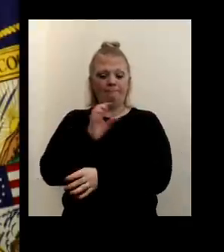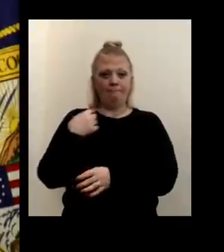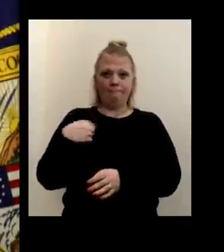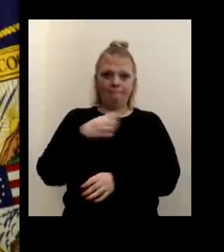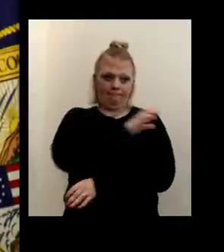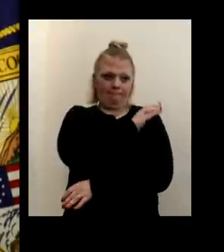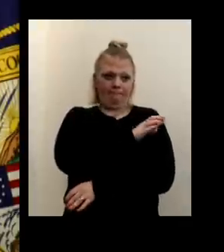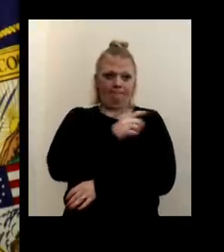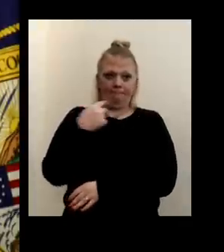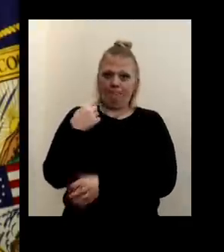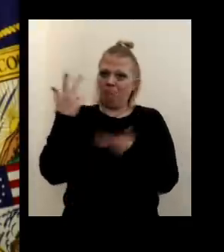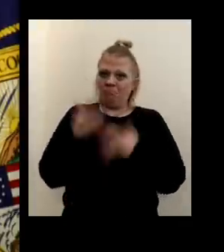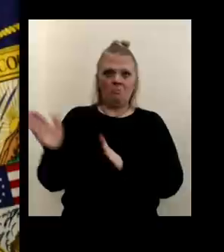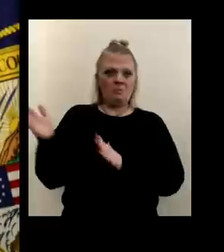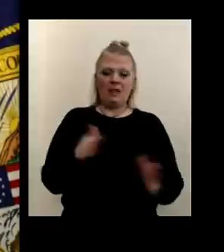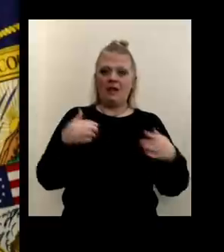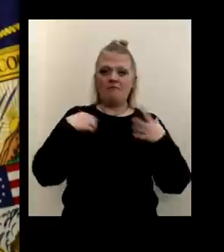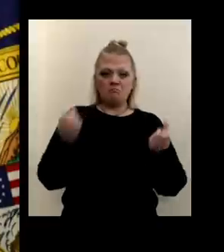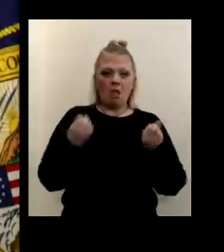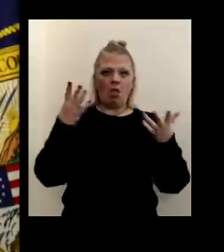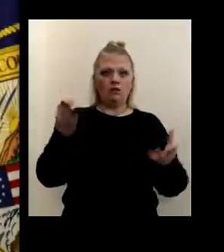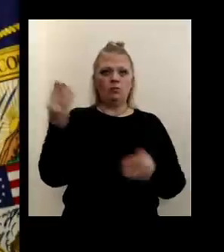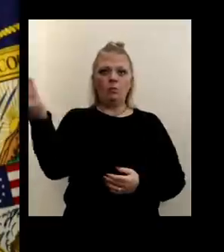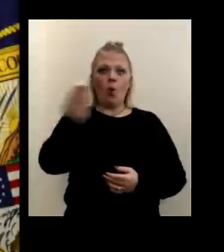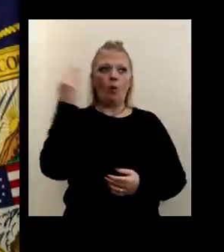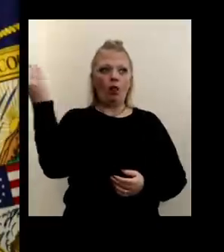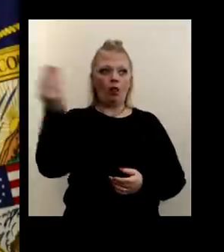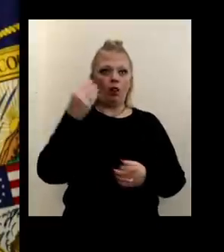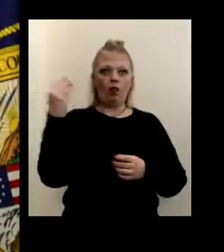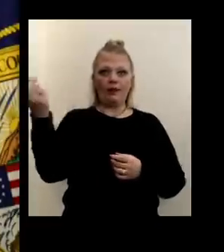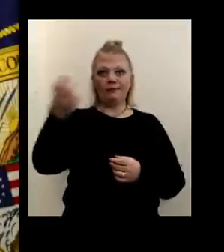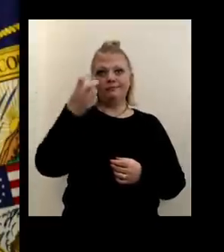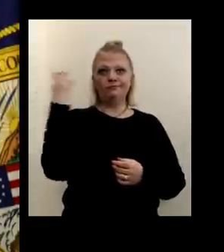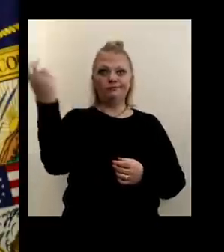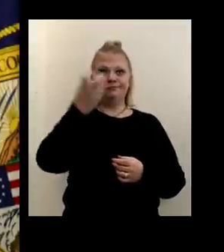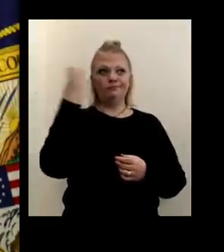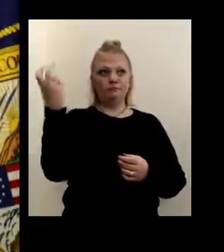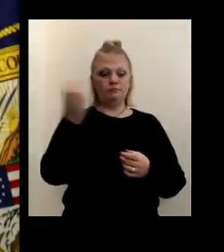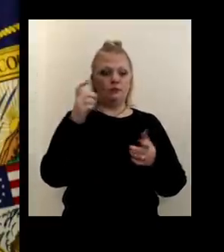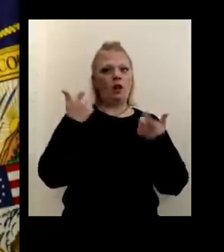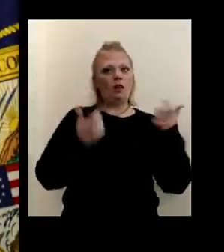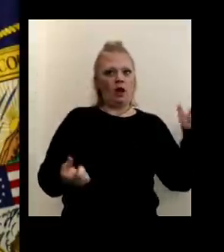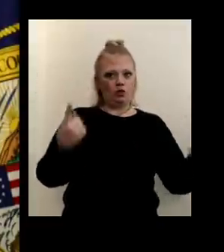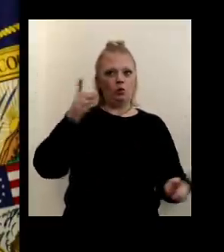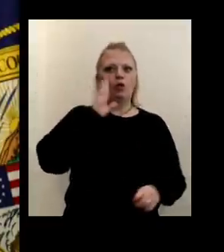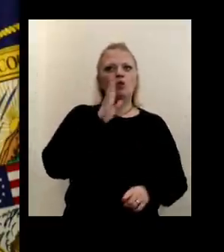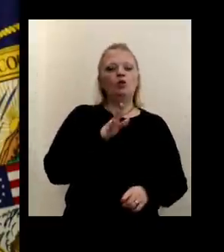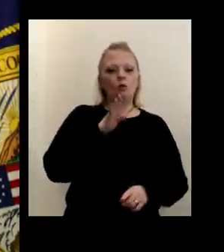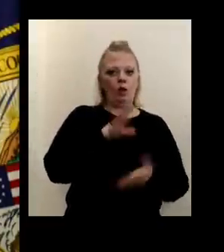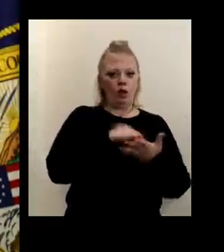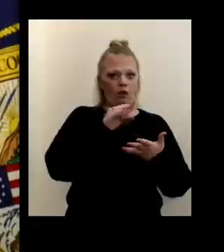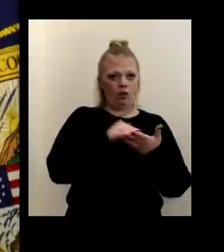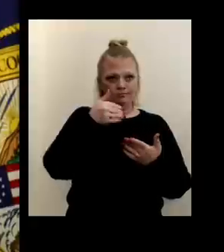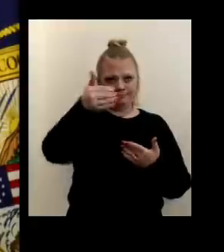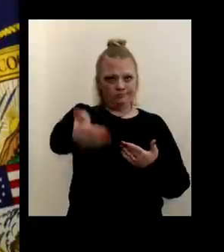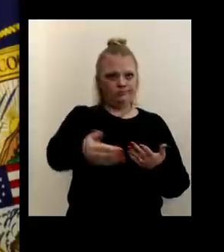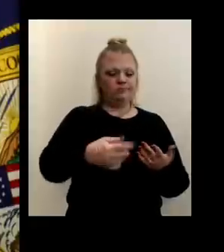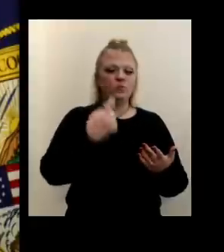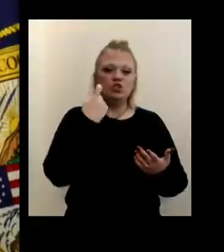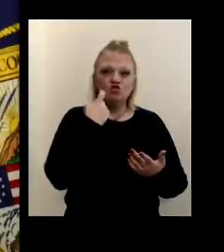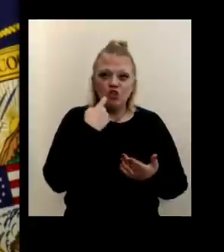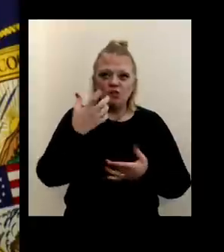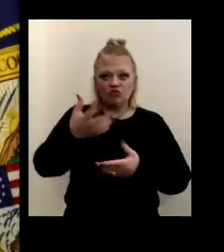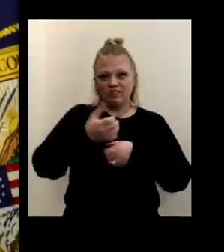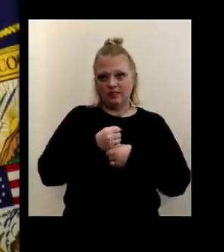We have multiple mobile units, including one very large one. You'll be learning a lot more about in the, in the next week or so, uh, which we just